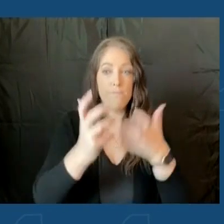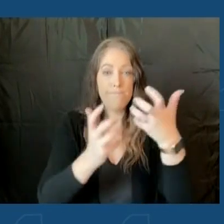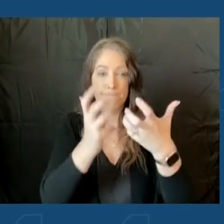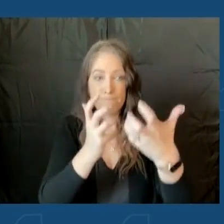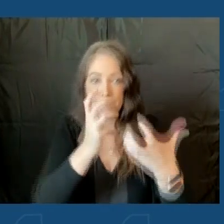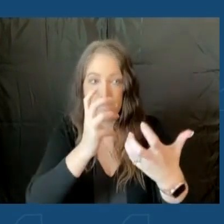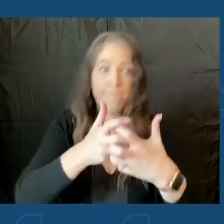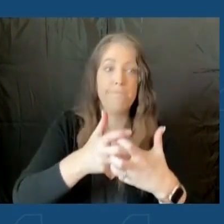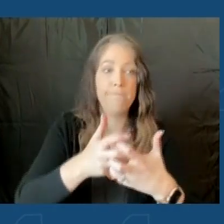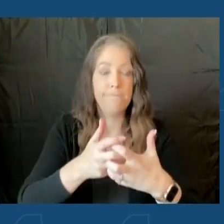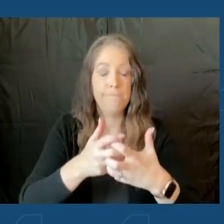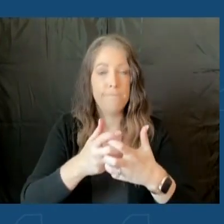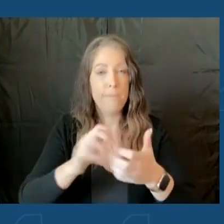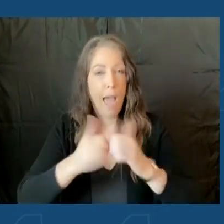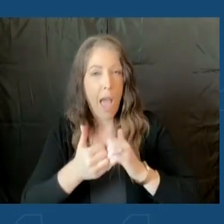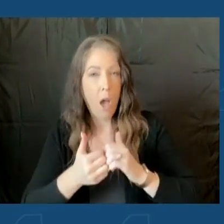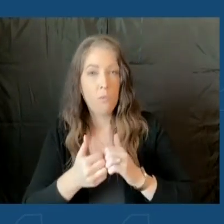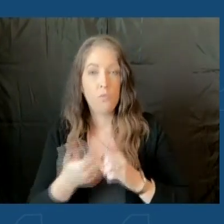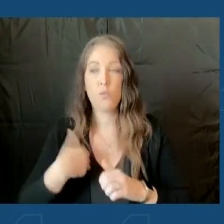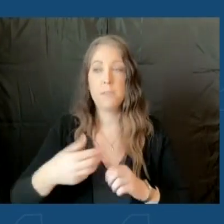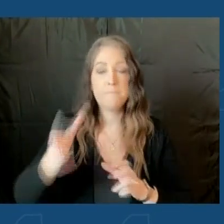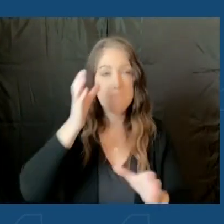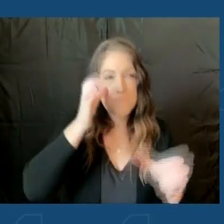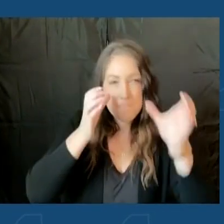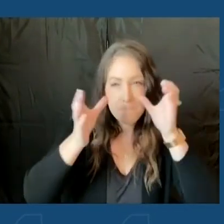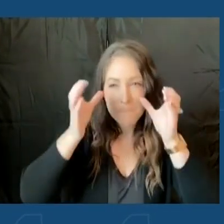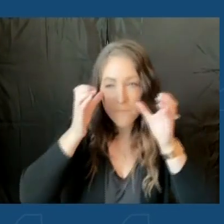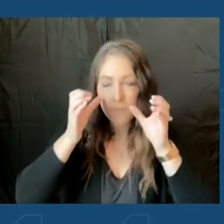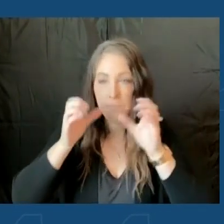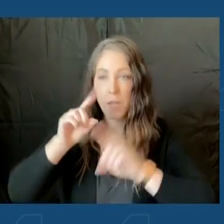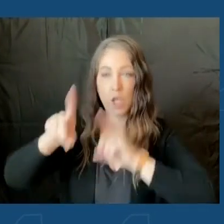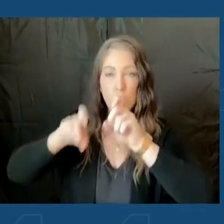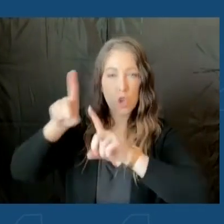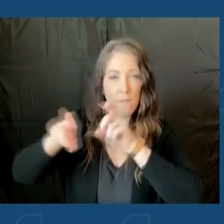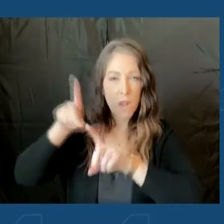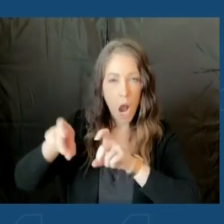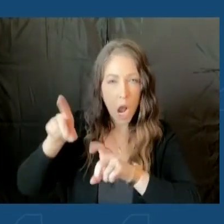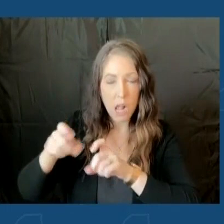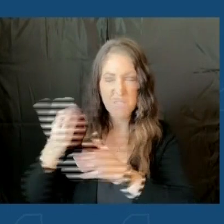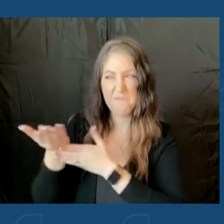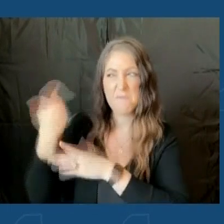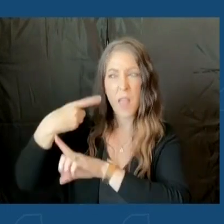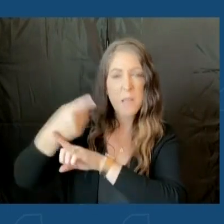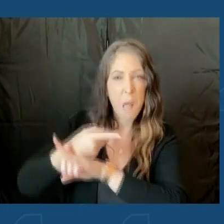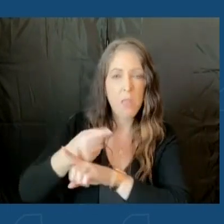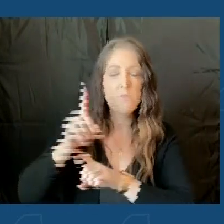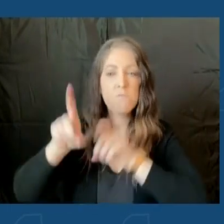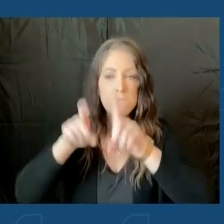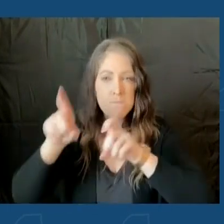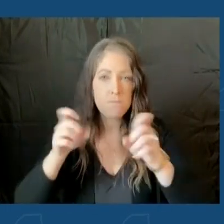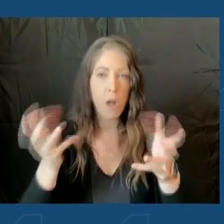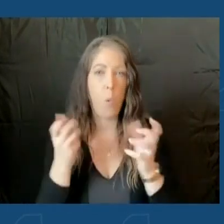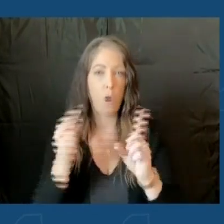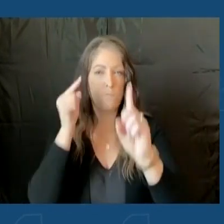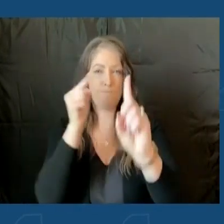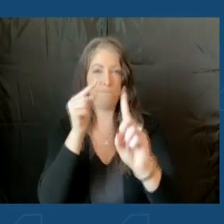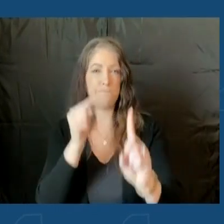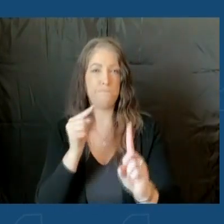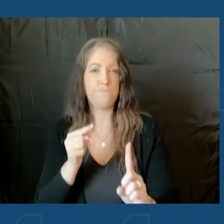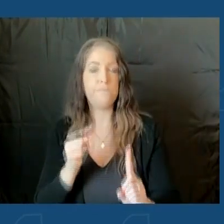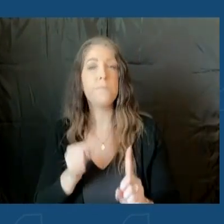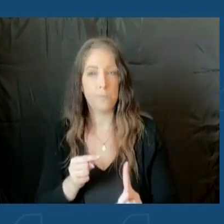the new normal. So we listened to them. We conducted a survey just last month, and I just want to highlight some of the key findings.